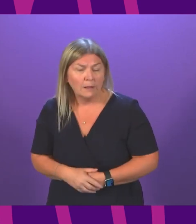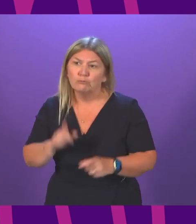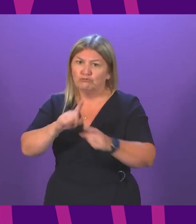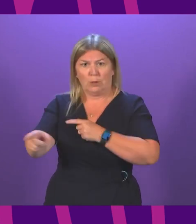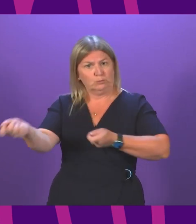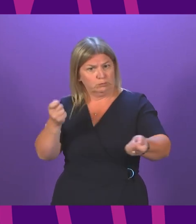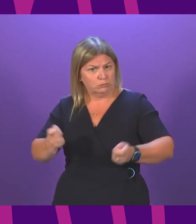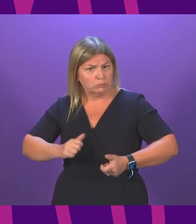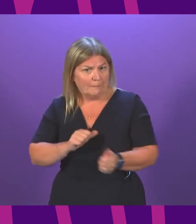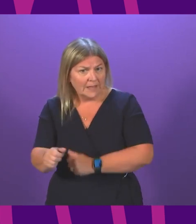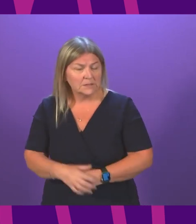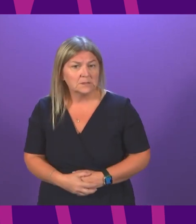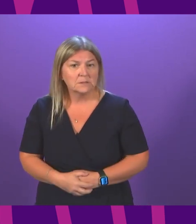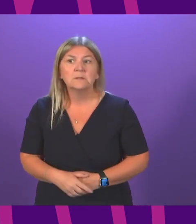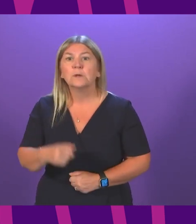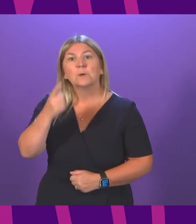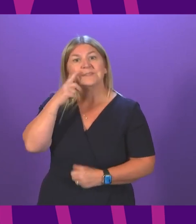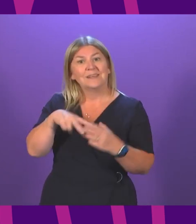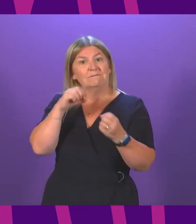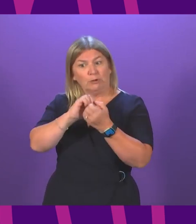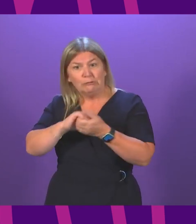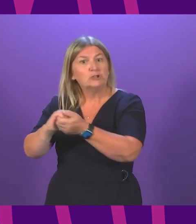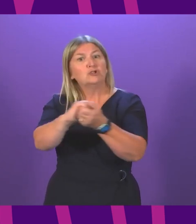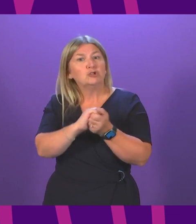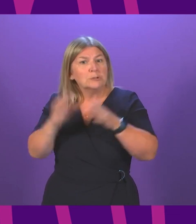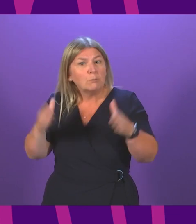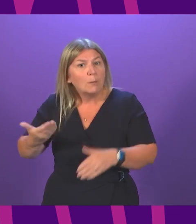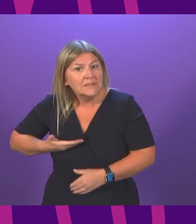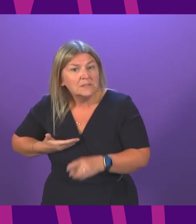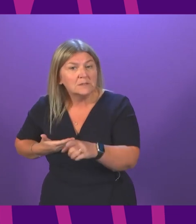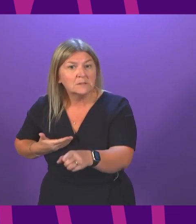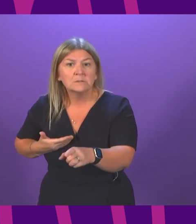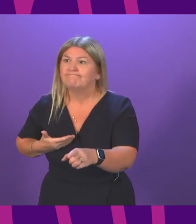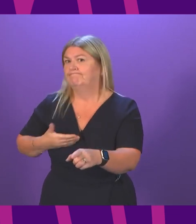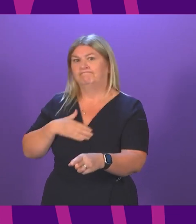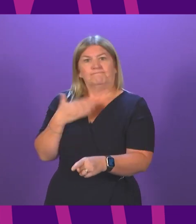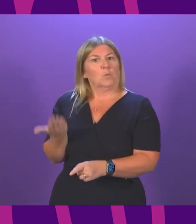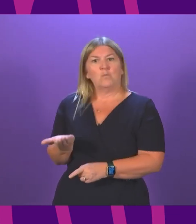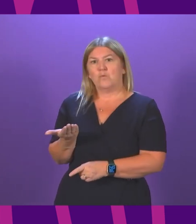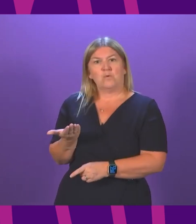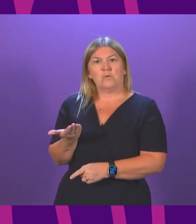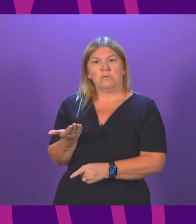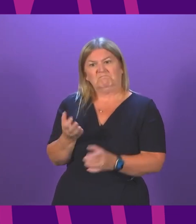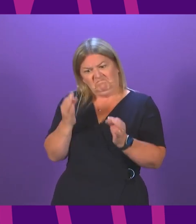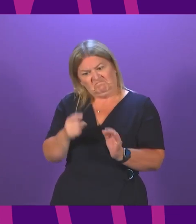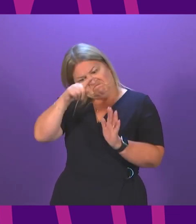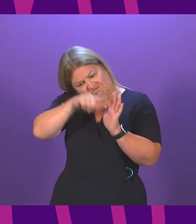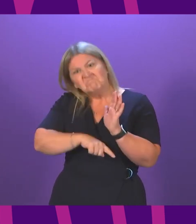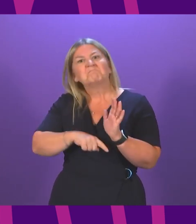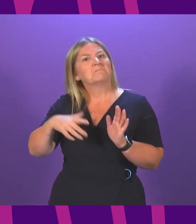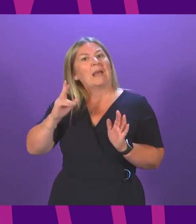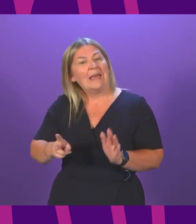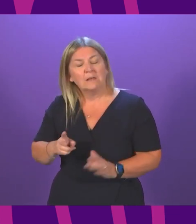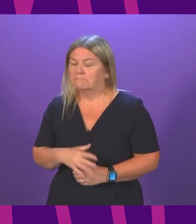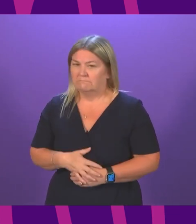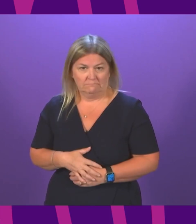We see from the Federation of Small Businesses, we don't want the prospect of stricter restrictions. So we believe